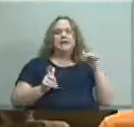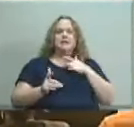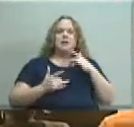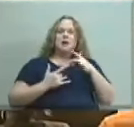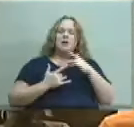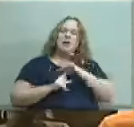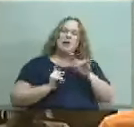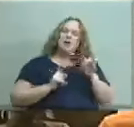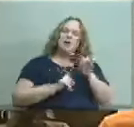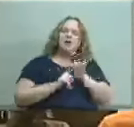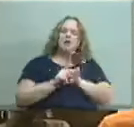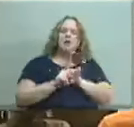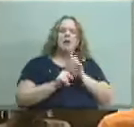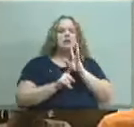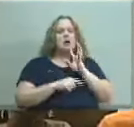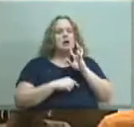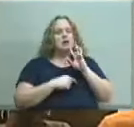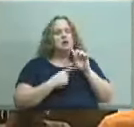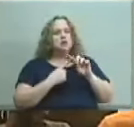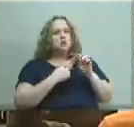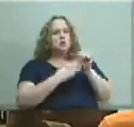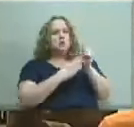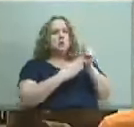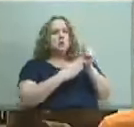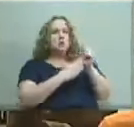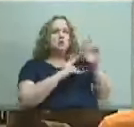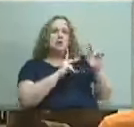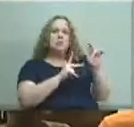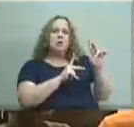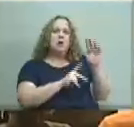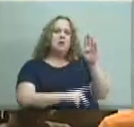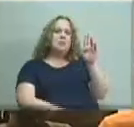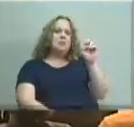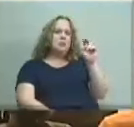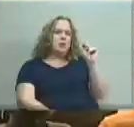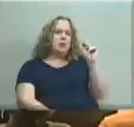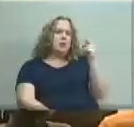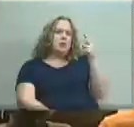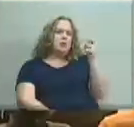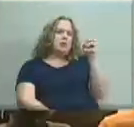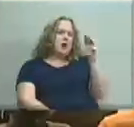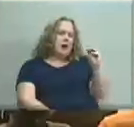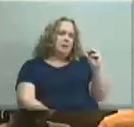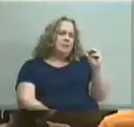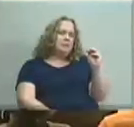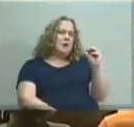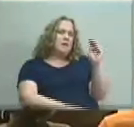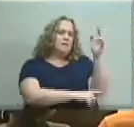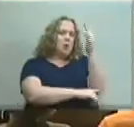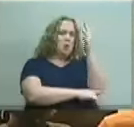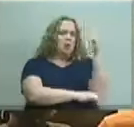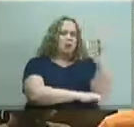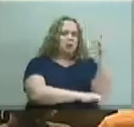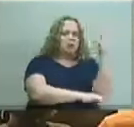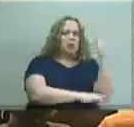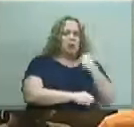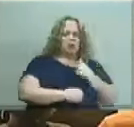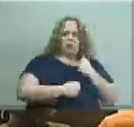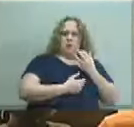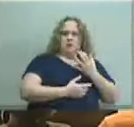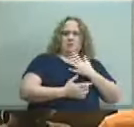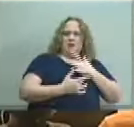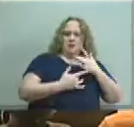also want to say that you know i was speaking with leadership over at bernheim forest as of last night and i expressed a concern i had about one incident that was